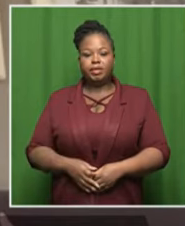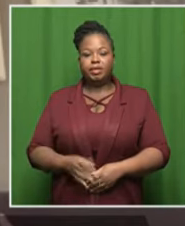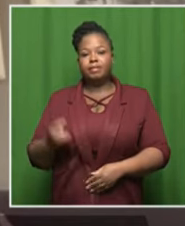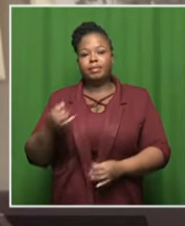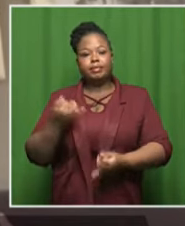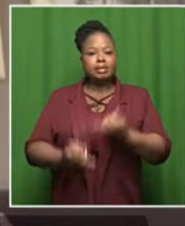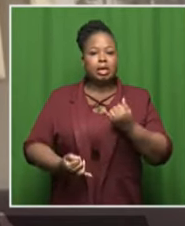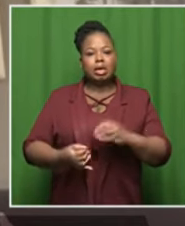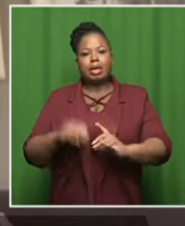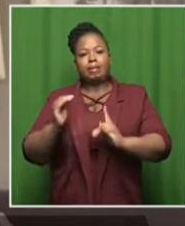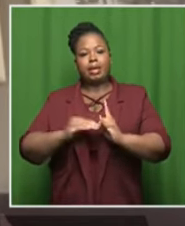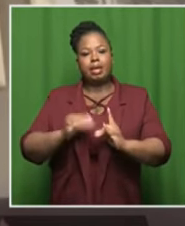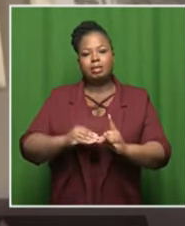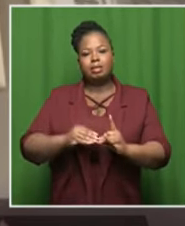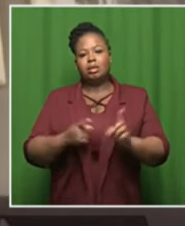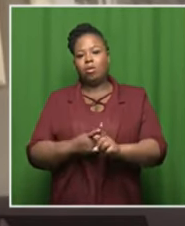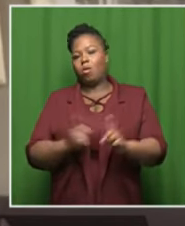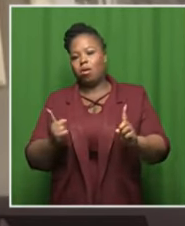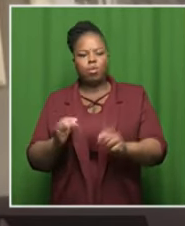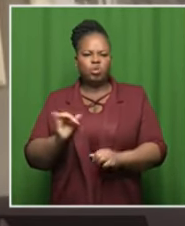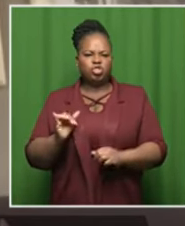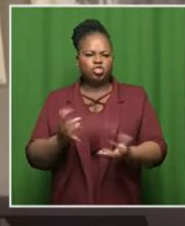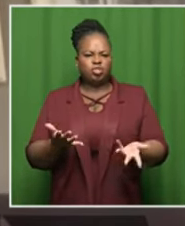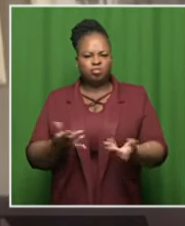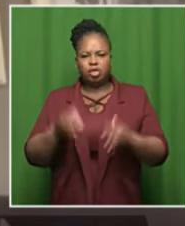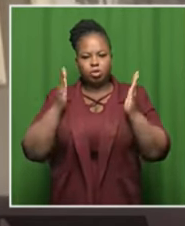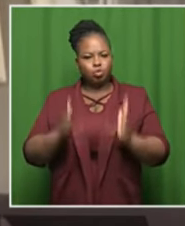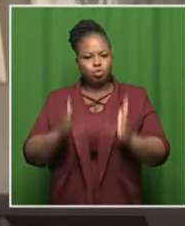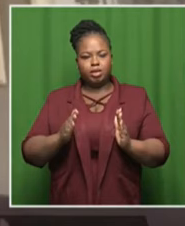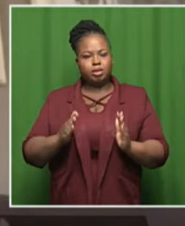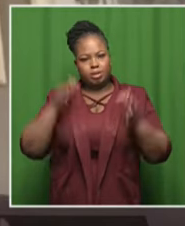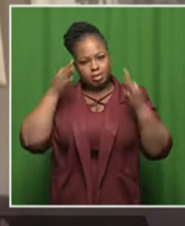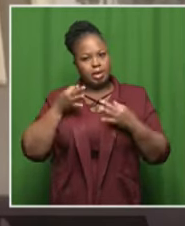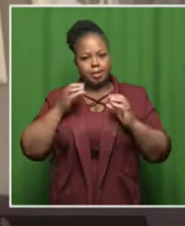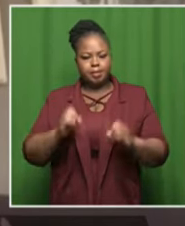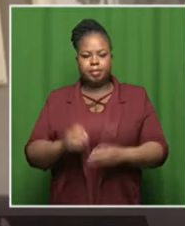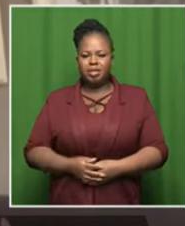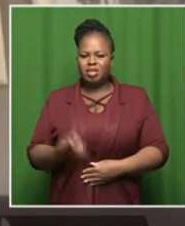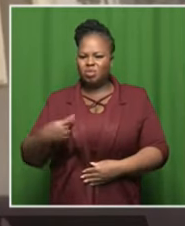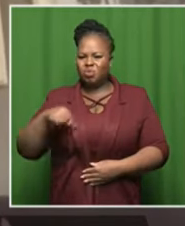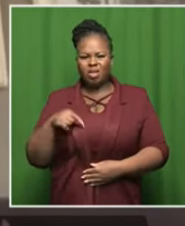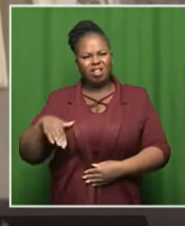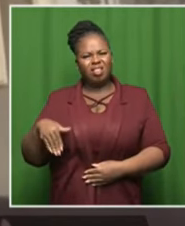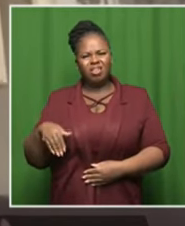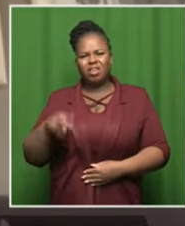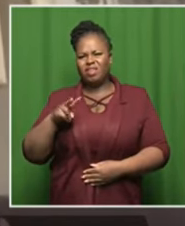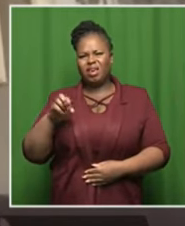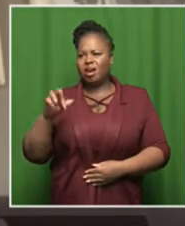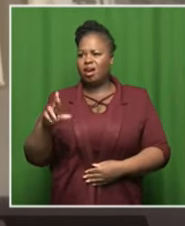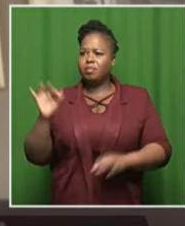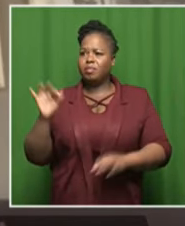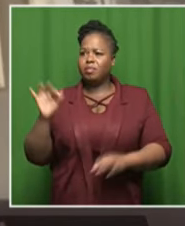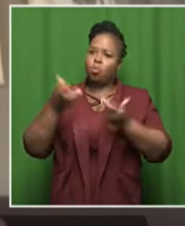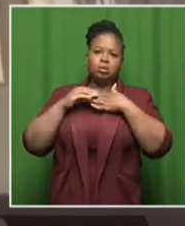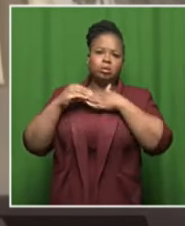or if that's a penalty all those things and i mean if we are not even at vr stage where the world is going to move on